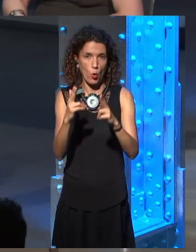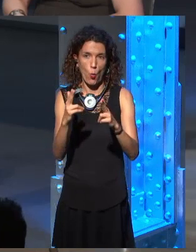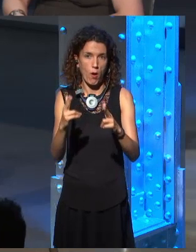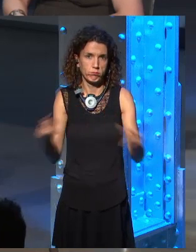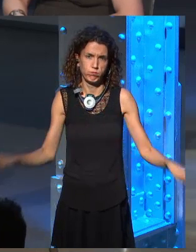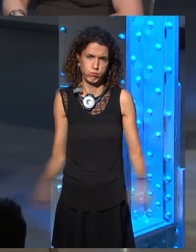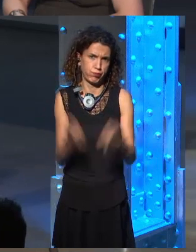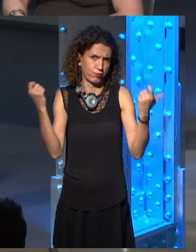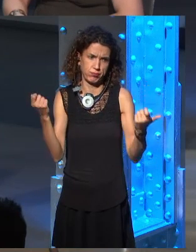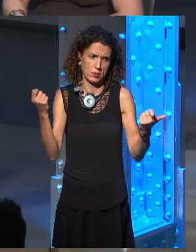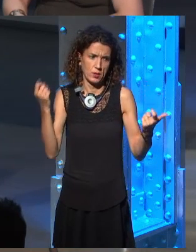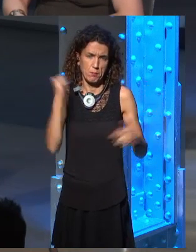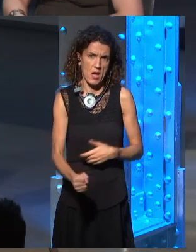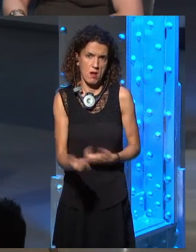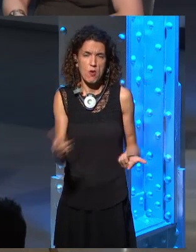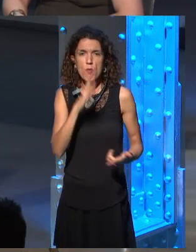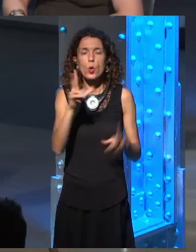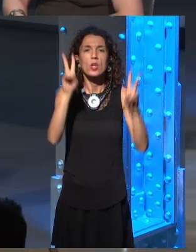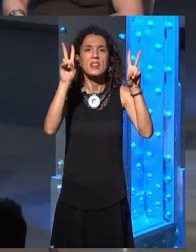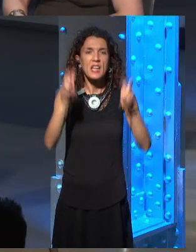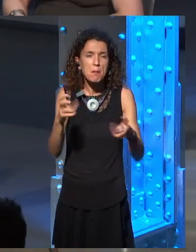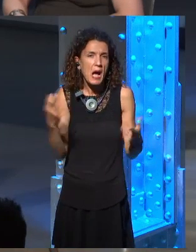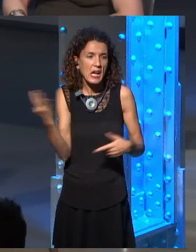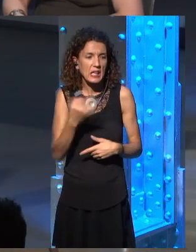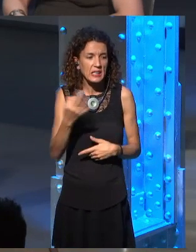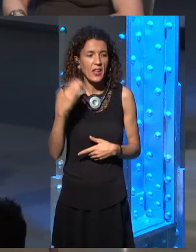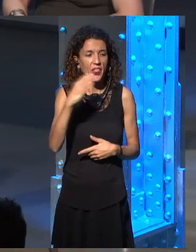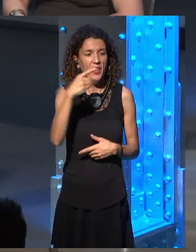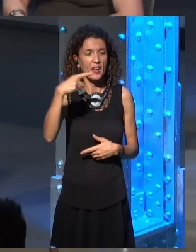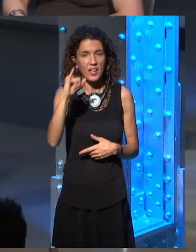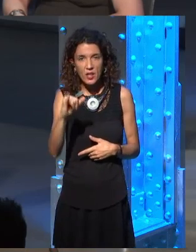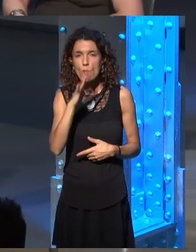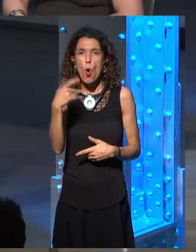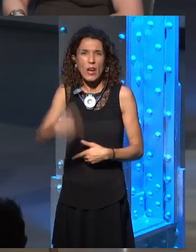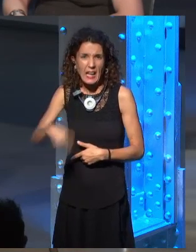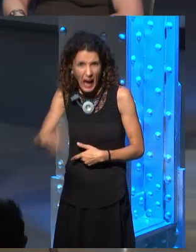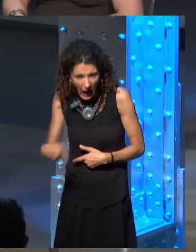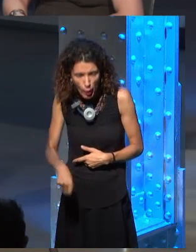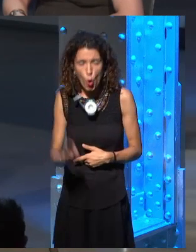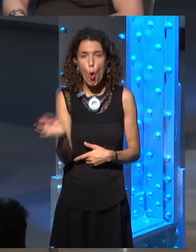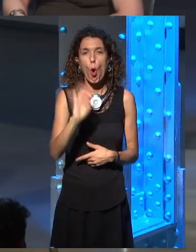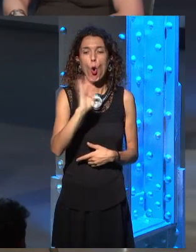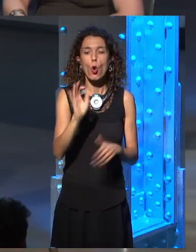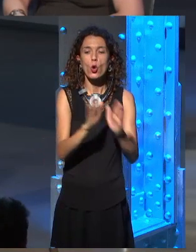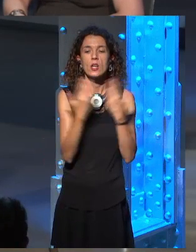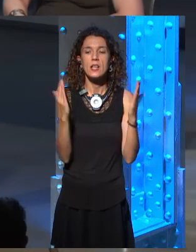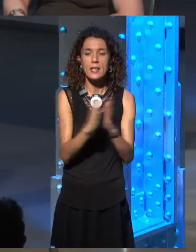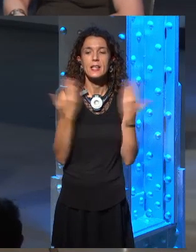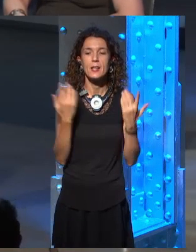I think they've killed them all on the TV series, I don't know why. Maybe it was too expensive.